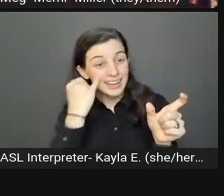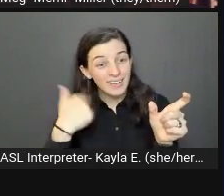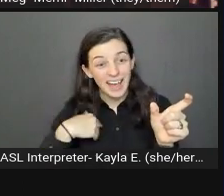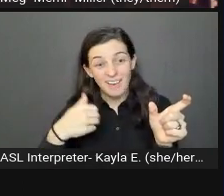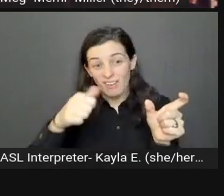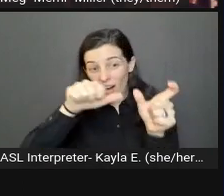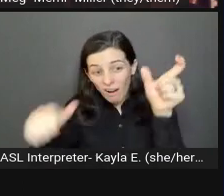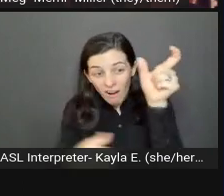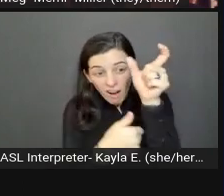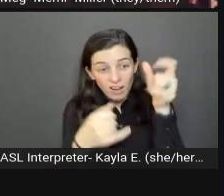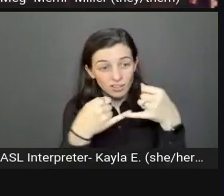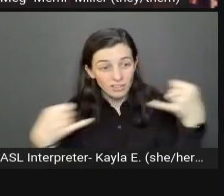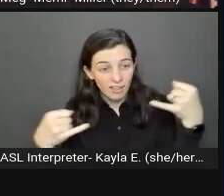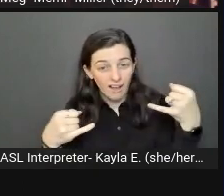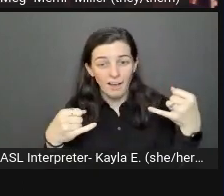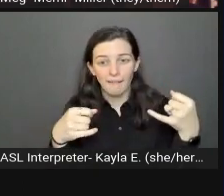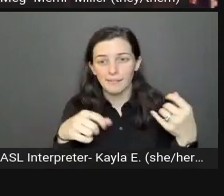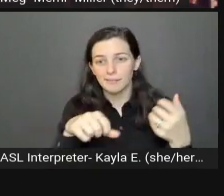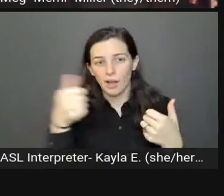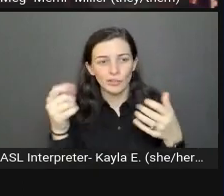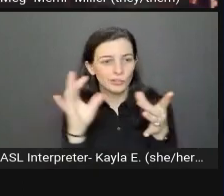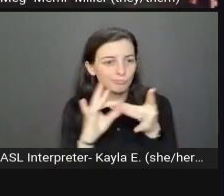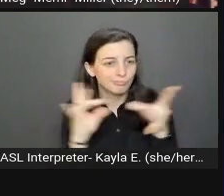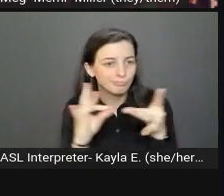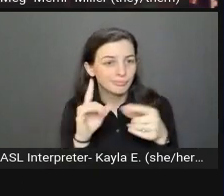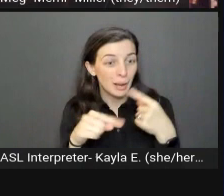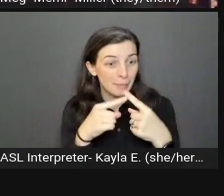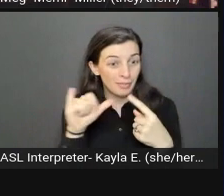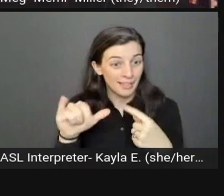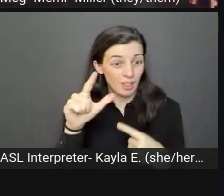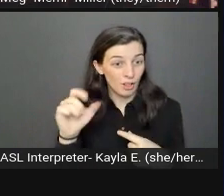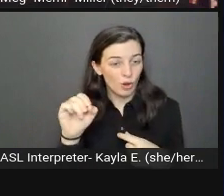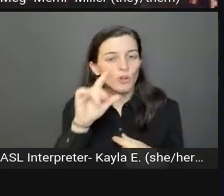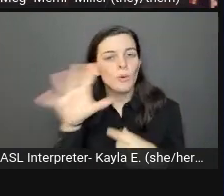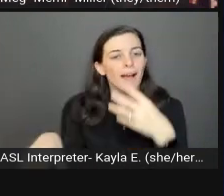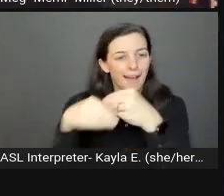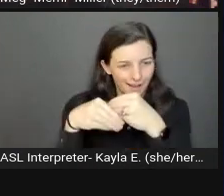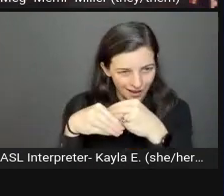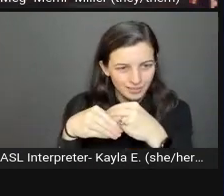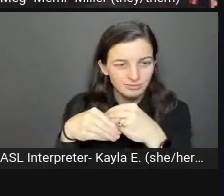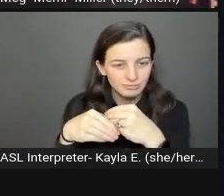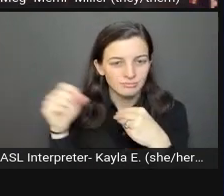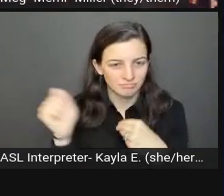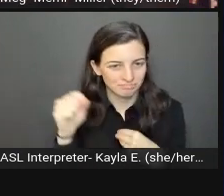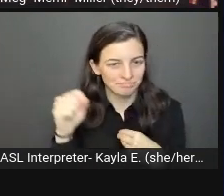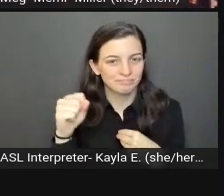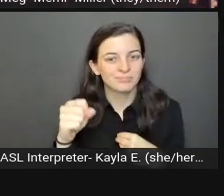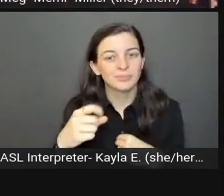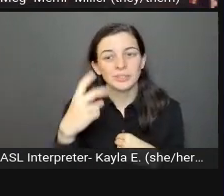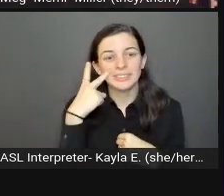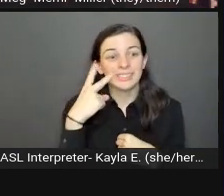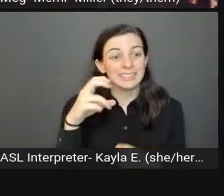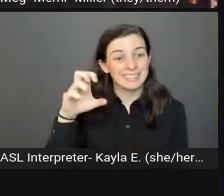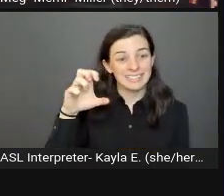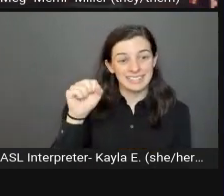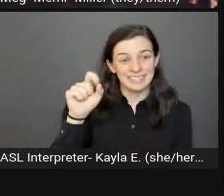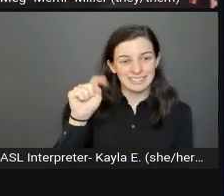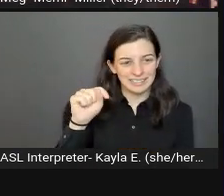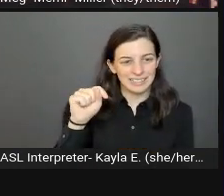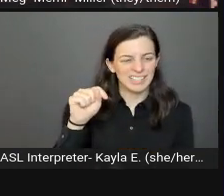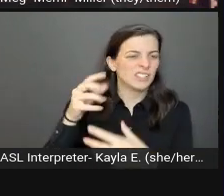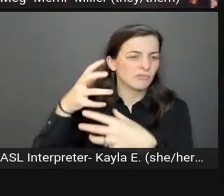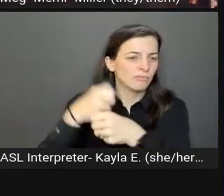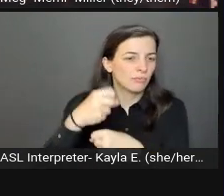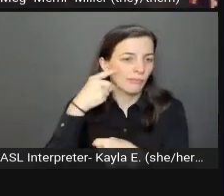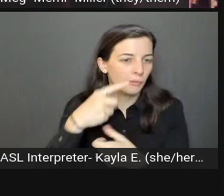any abbreviations or acronyms spelled out in full. Usually you'll see EST for estimated or